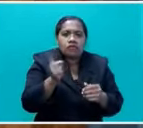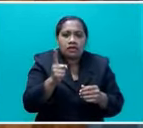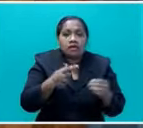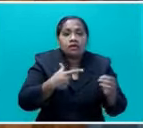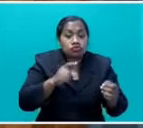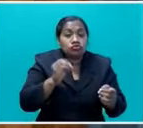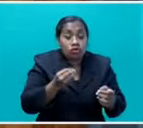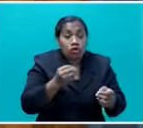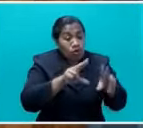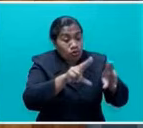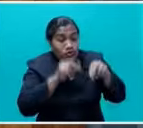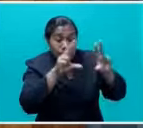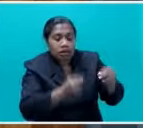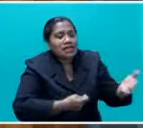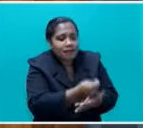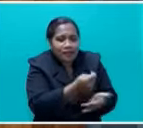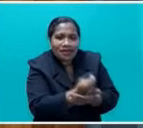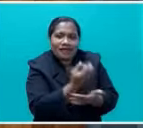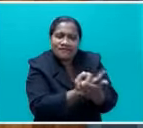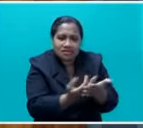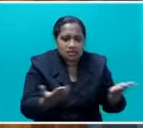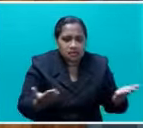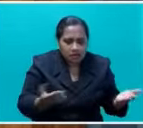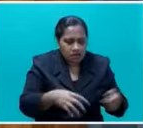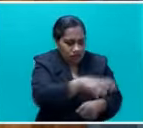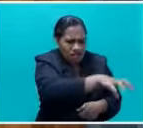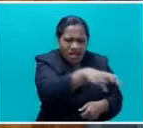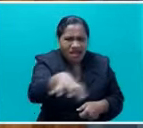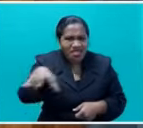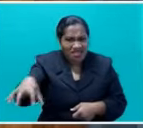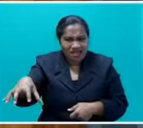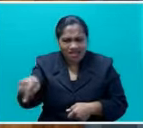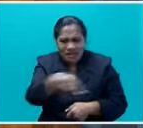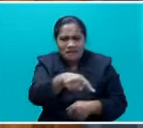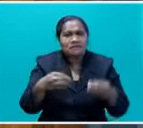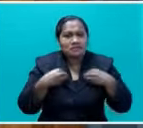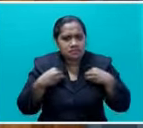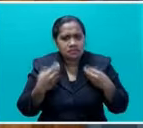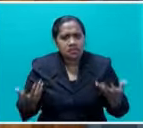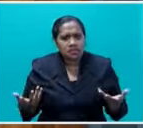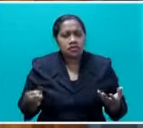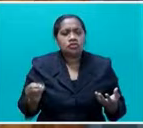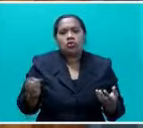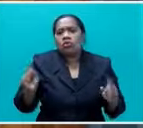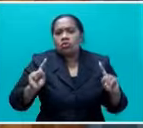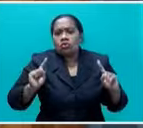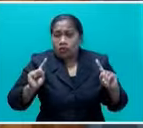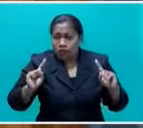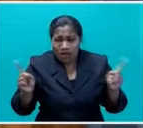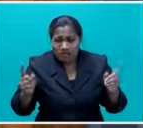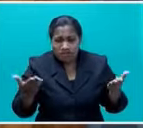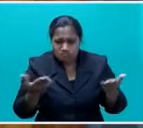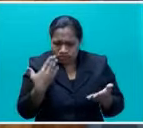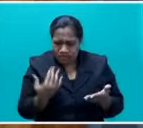every single time. So, what is the lesson there for, you know, rolling out the second lot to ensure that they do receive that